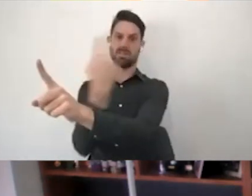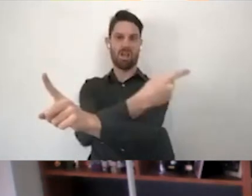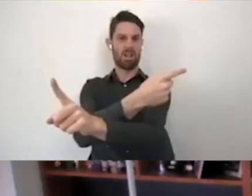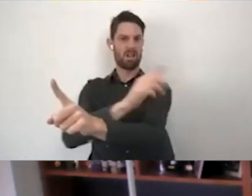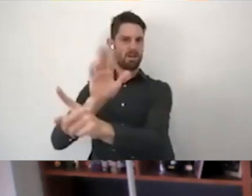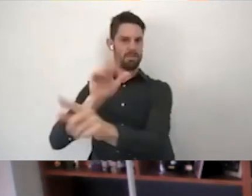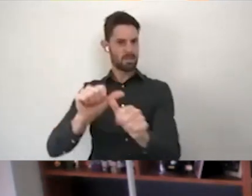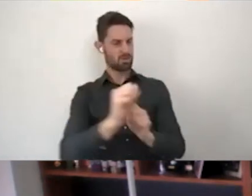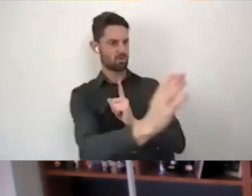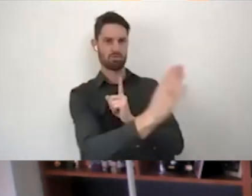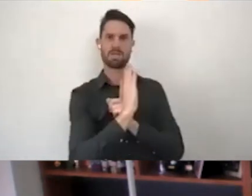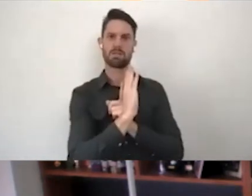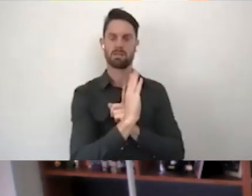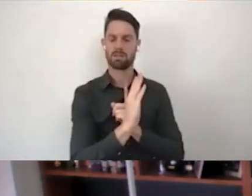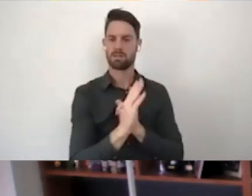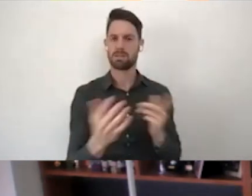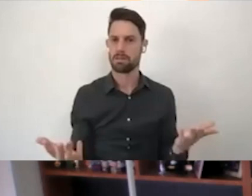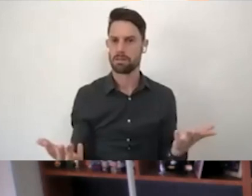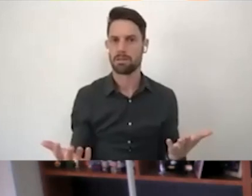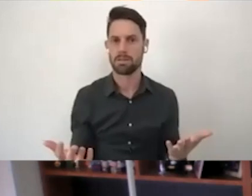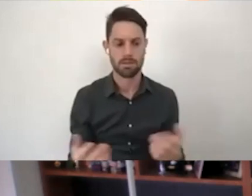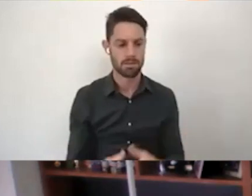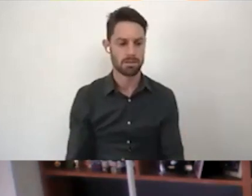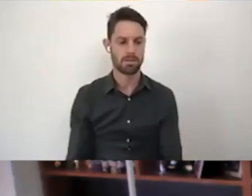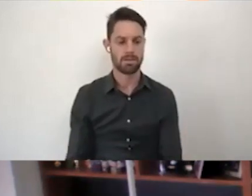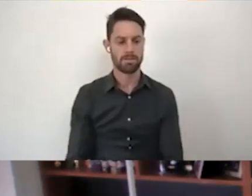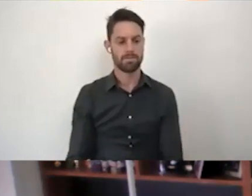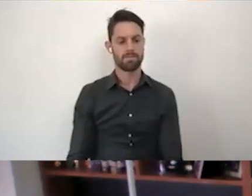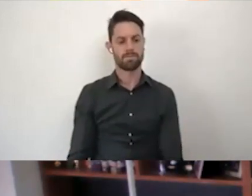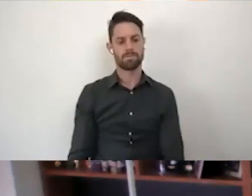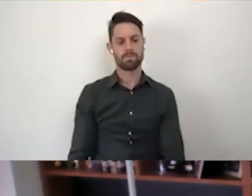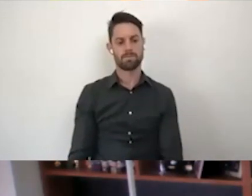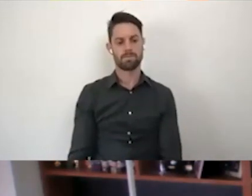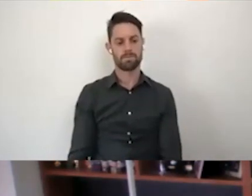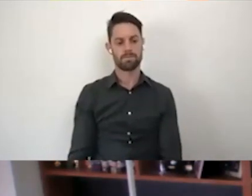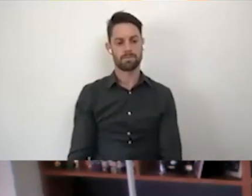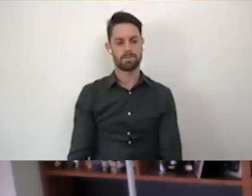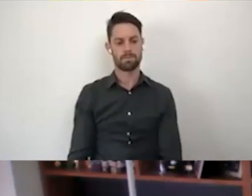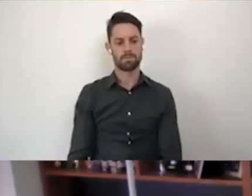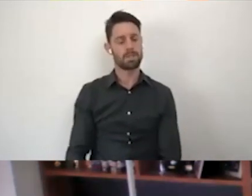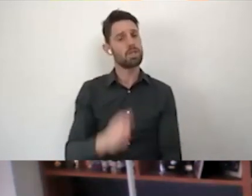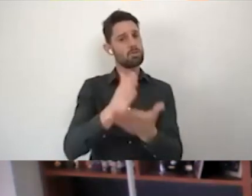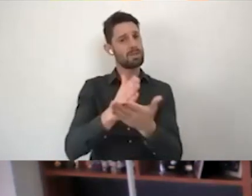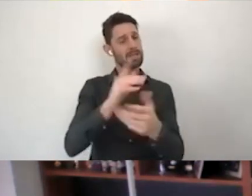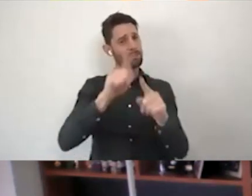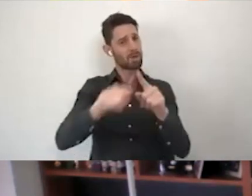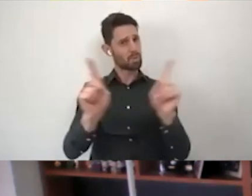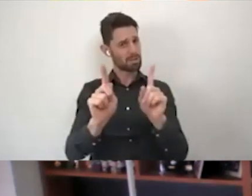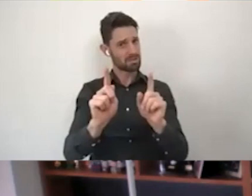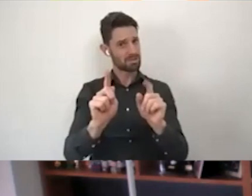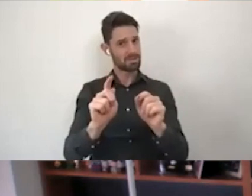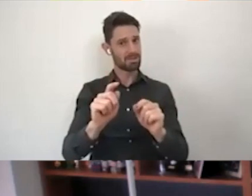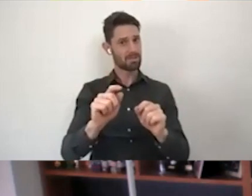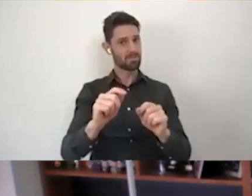And the most fascinating part, I think, Mary, is that I get to combine my own personal